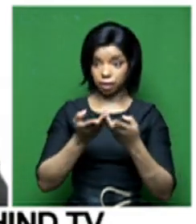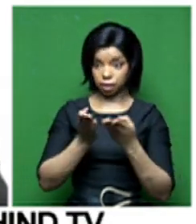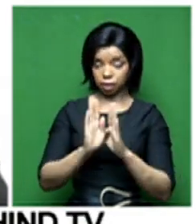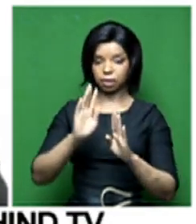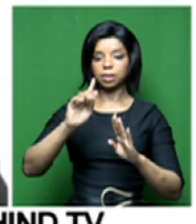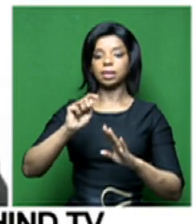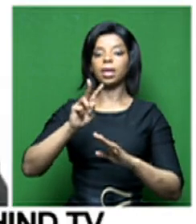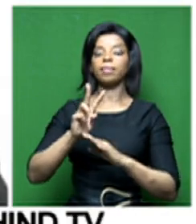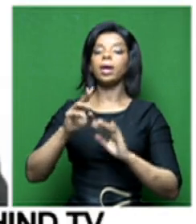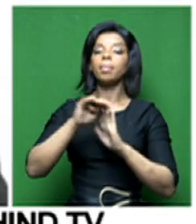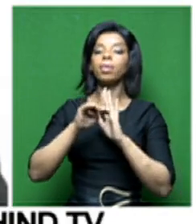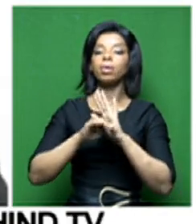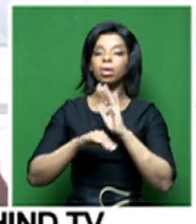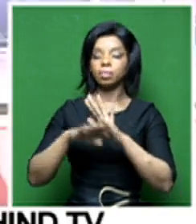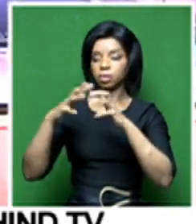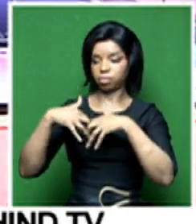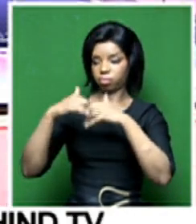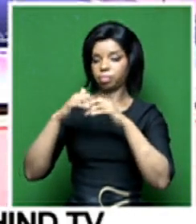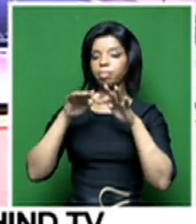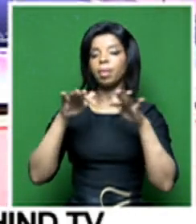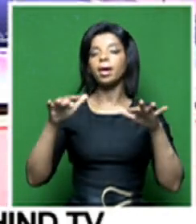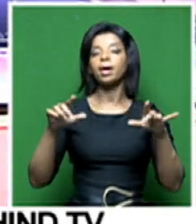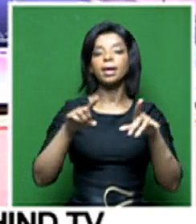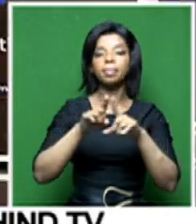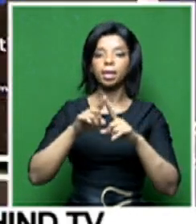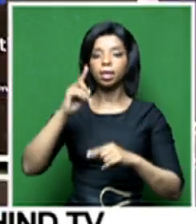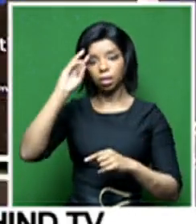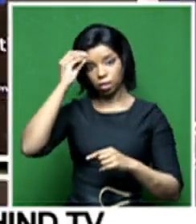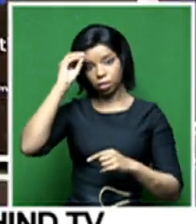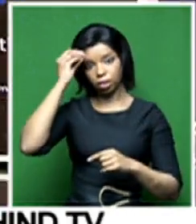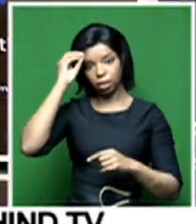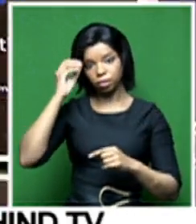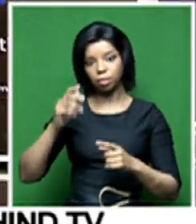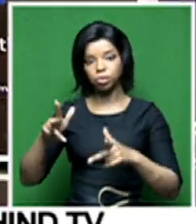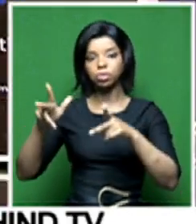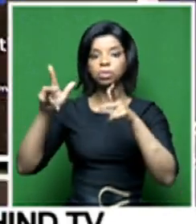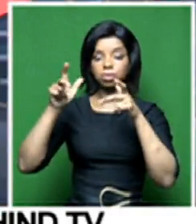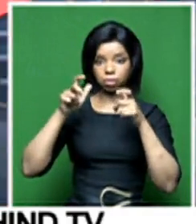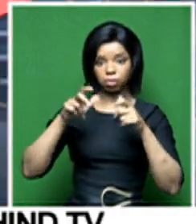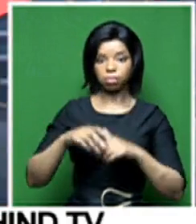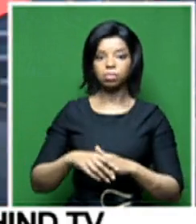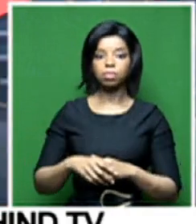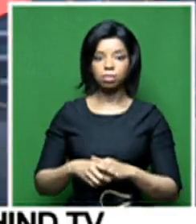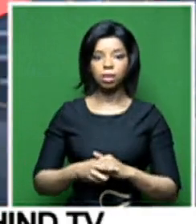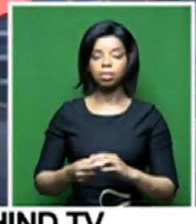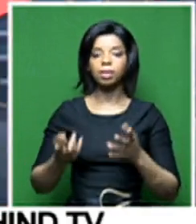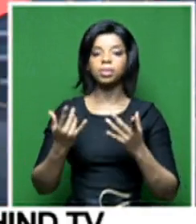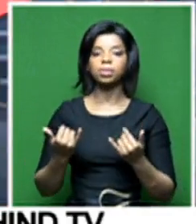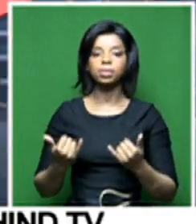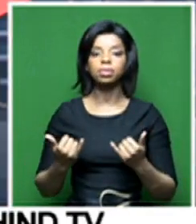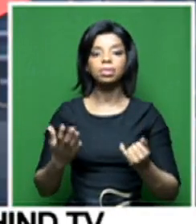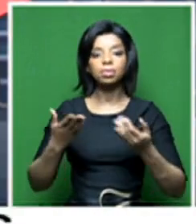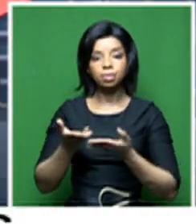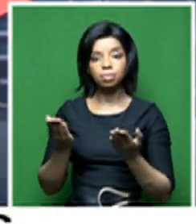It is a noble ask to ensure the sustainability of the SABC through the